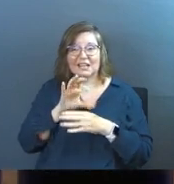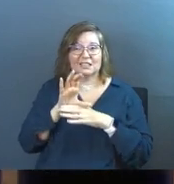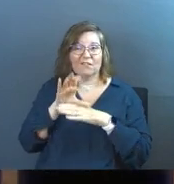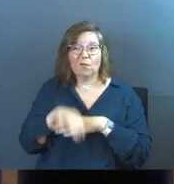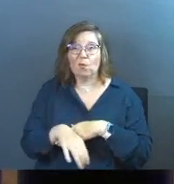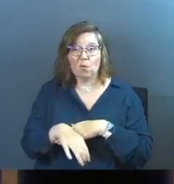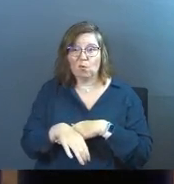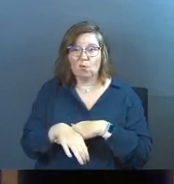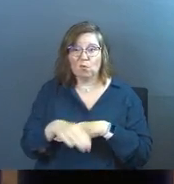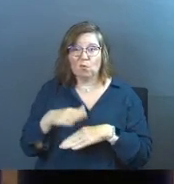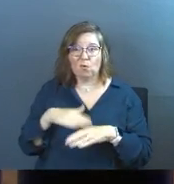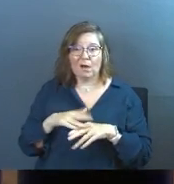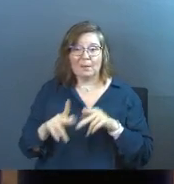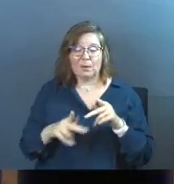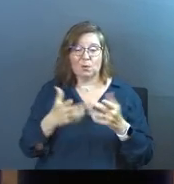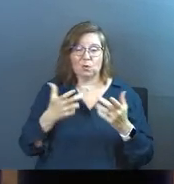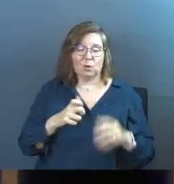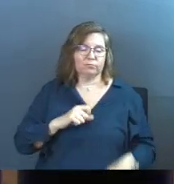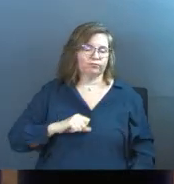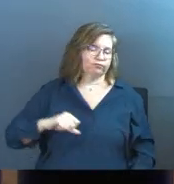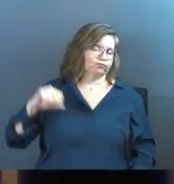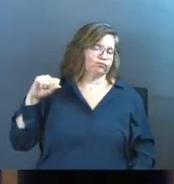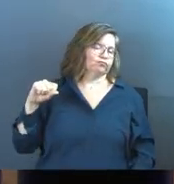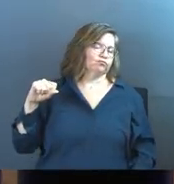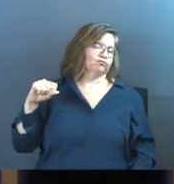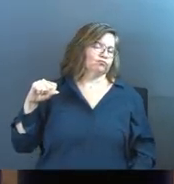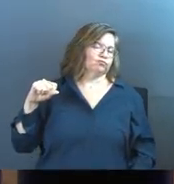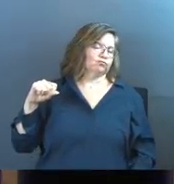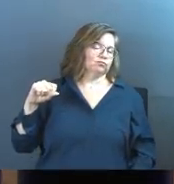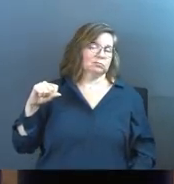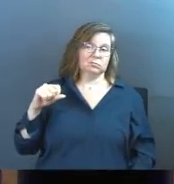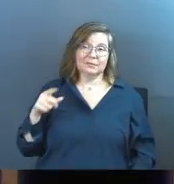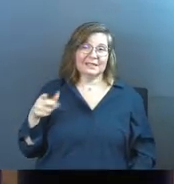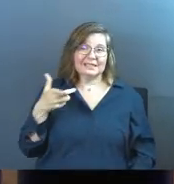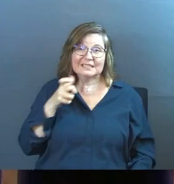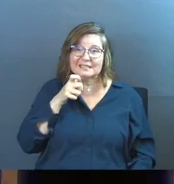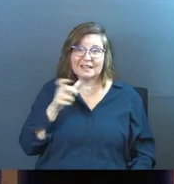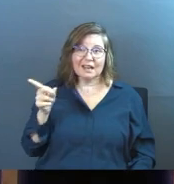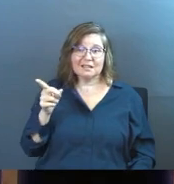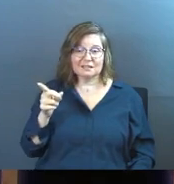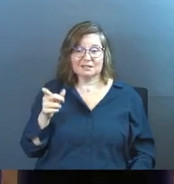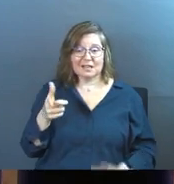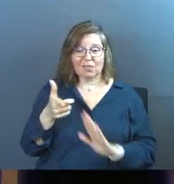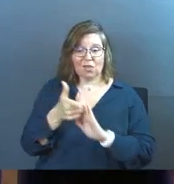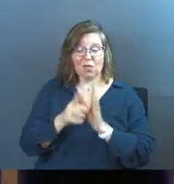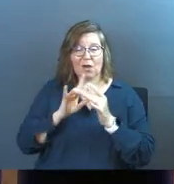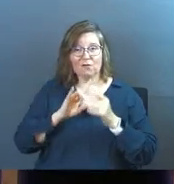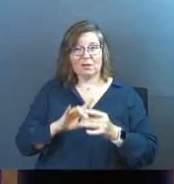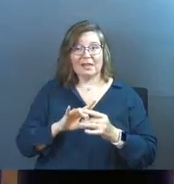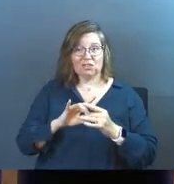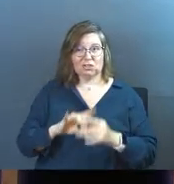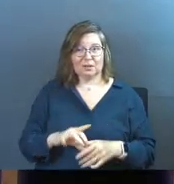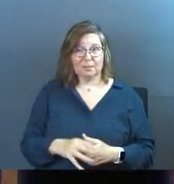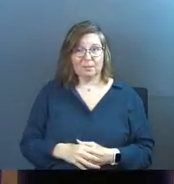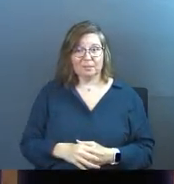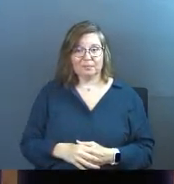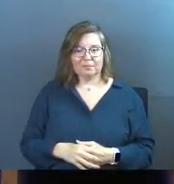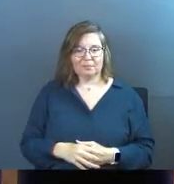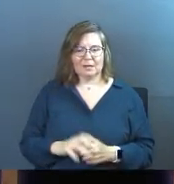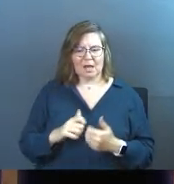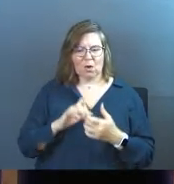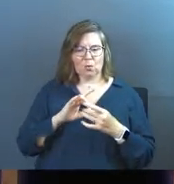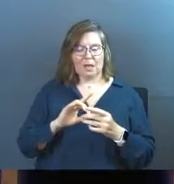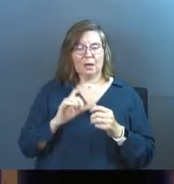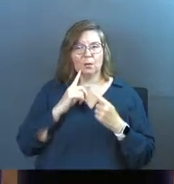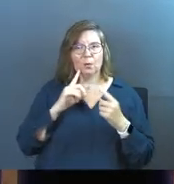force his word on people who don't want to hear it. He just doesn't. It's a law of relationship. How do